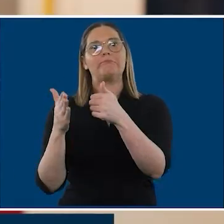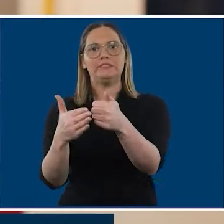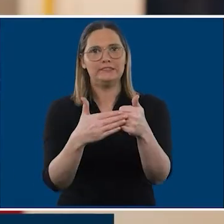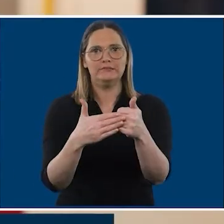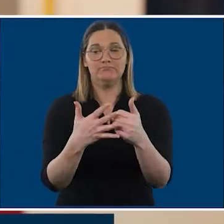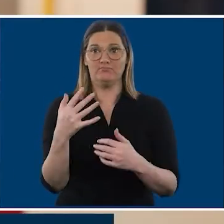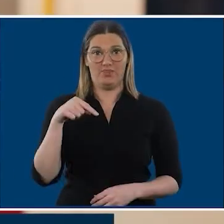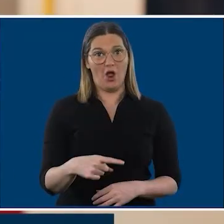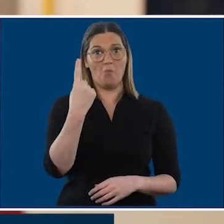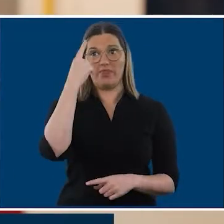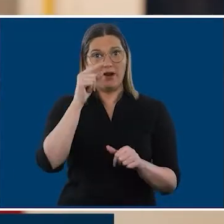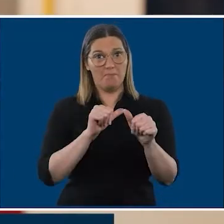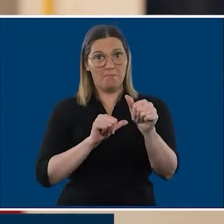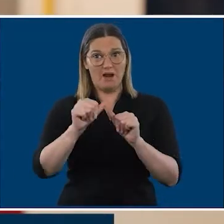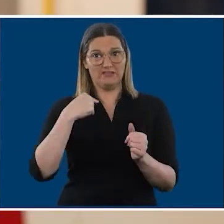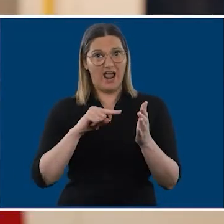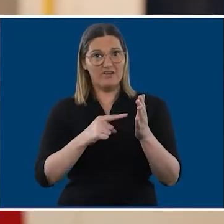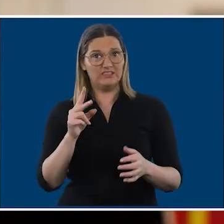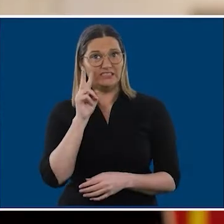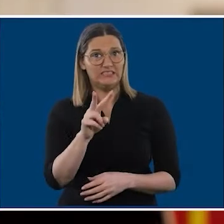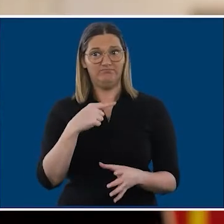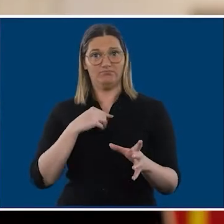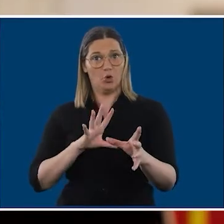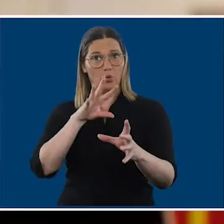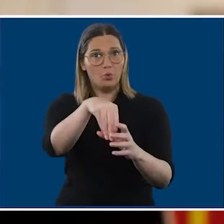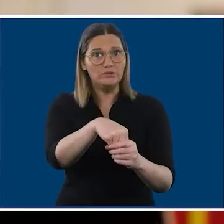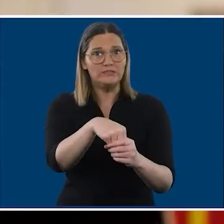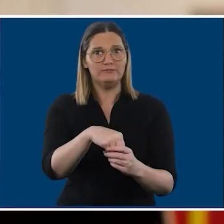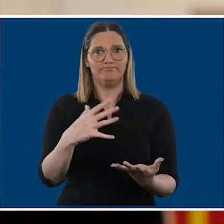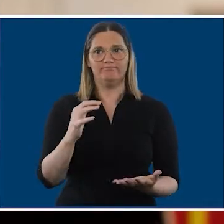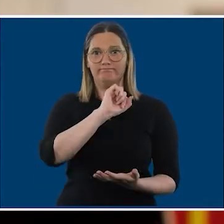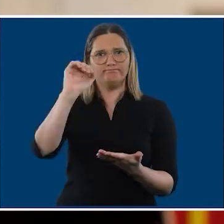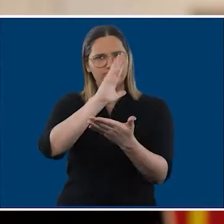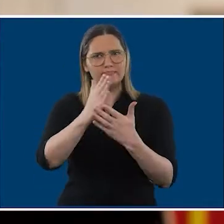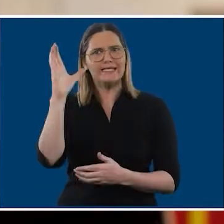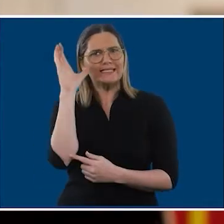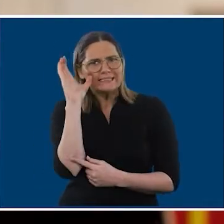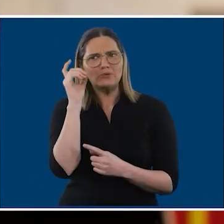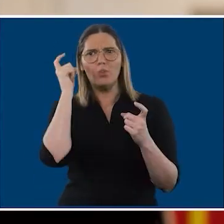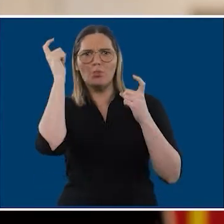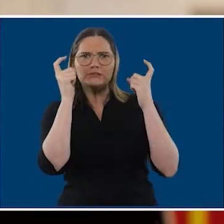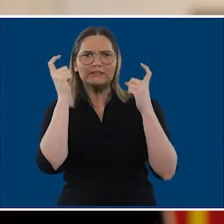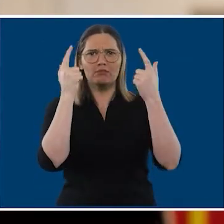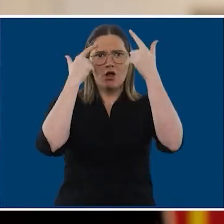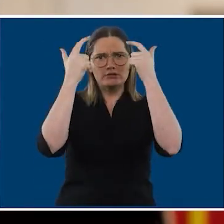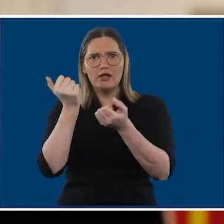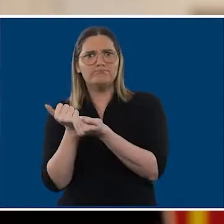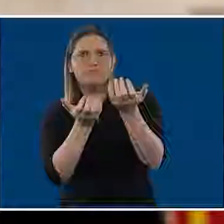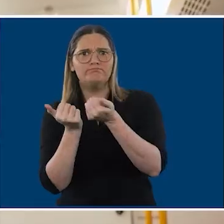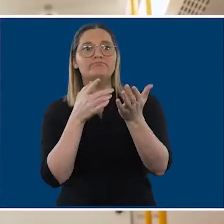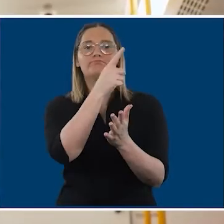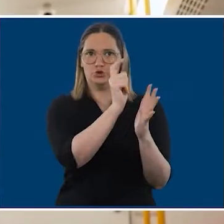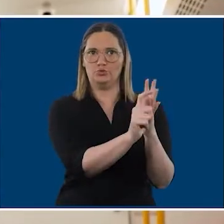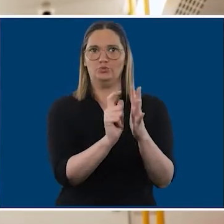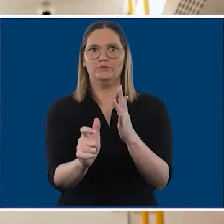the better ones, if not the best I've been involved with. So I'm more than pleased that we've been heard. Our recommendations have been acted